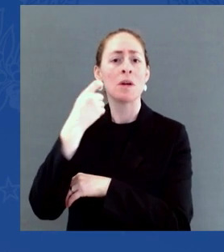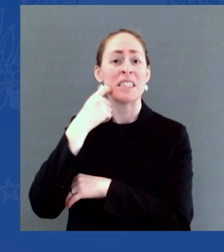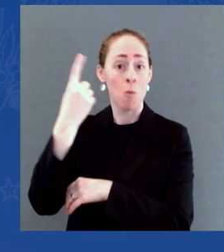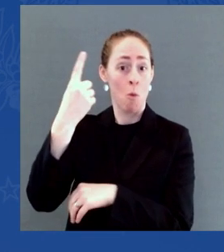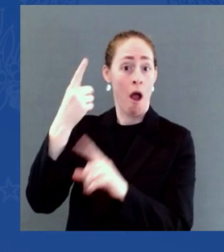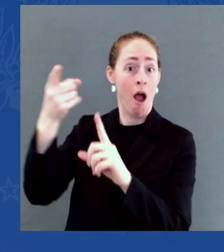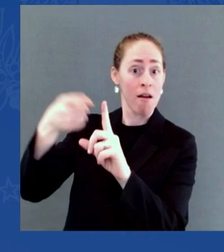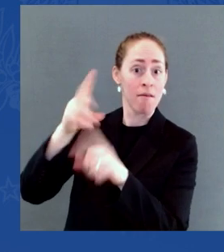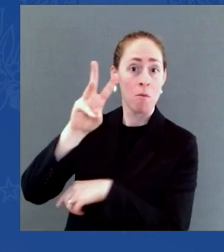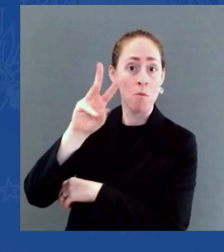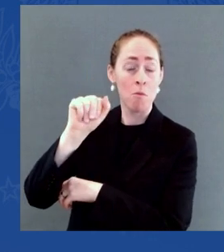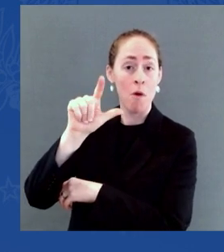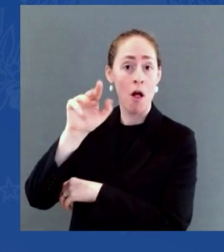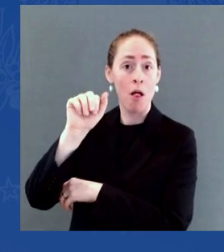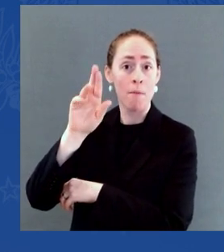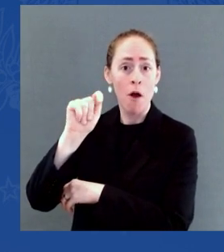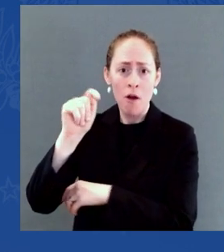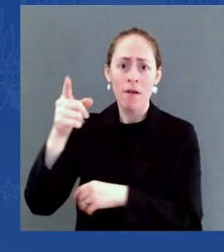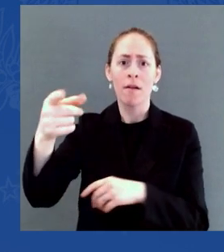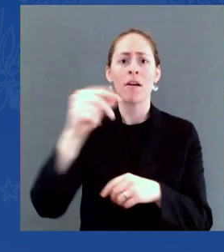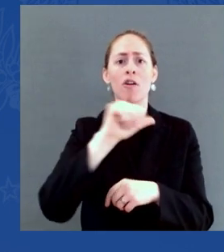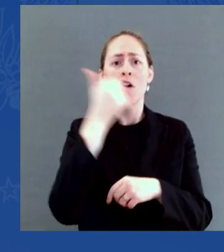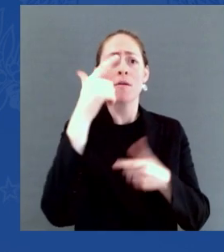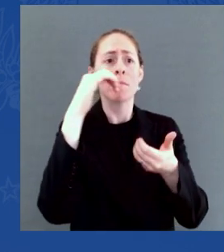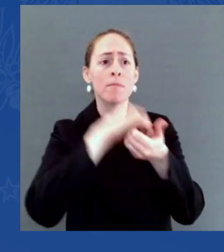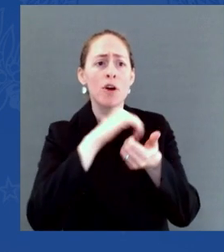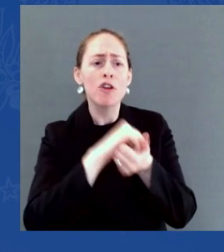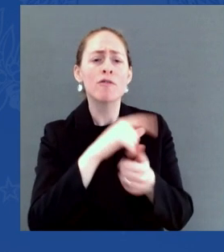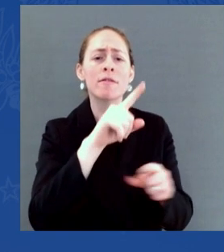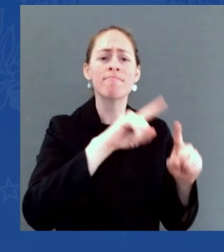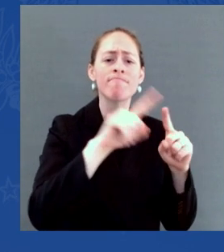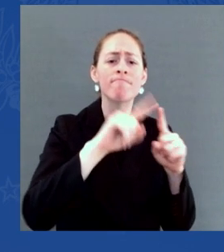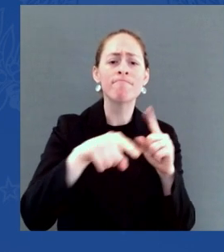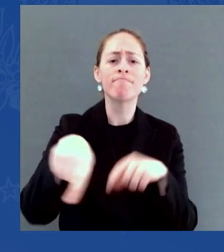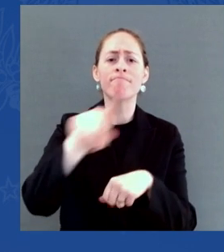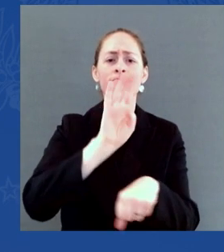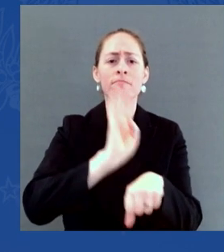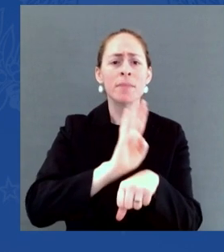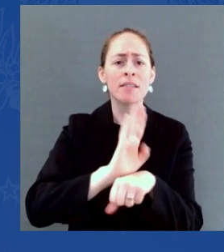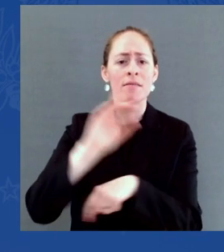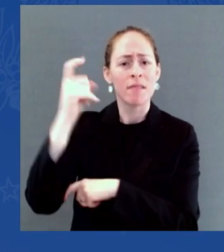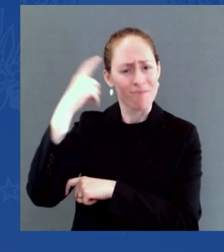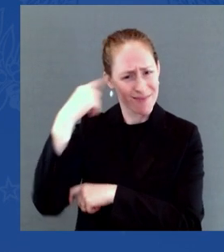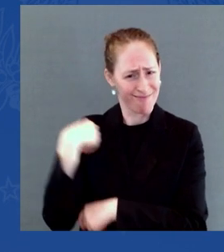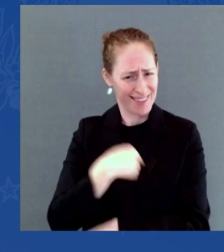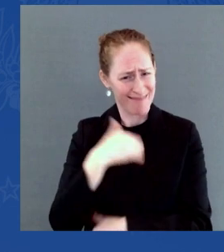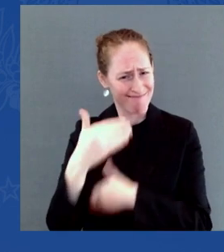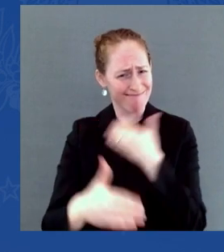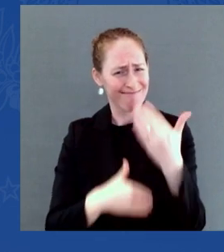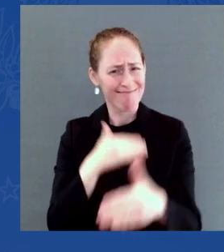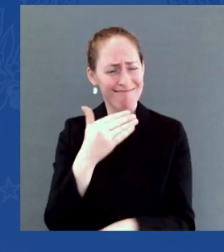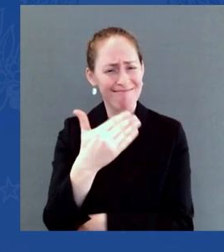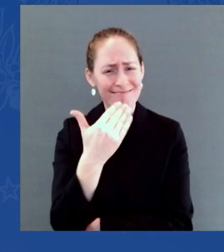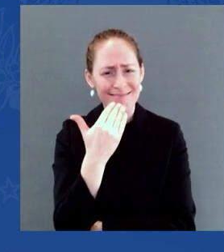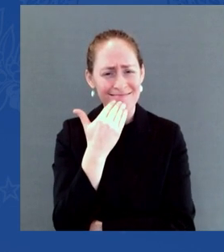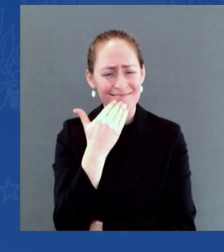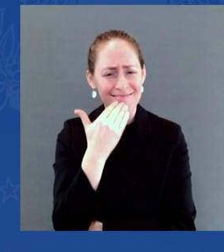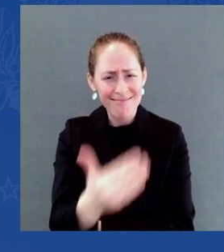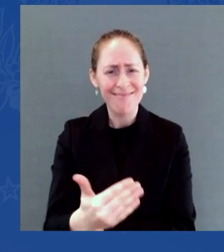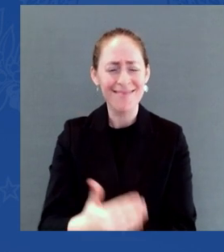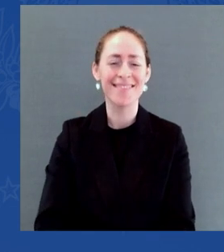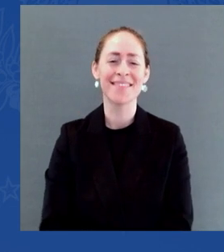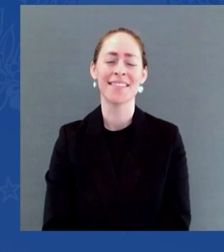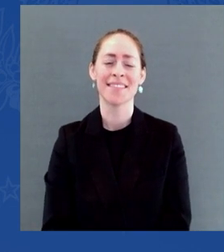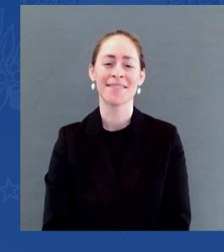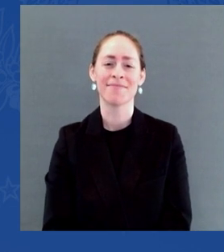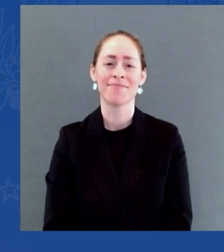all the way through the supply chain. There's been a lot of innovation, end of quote. Here's what the progress has looked like. The first thing we